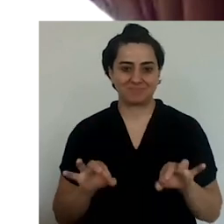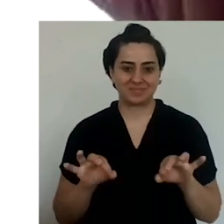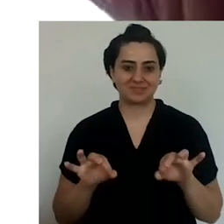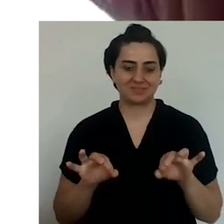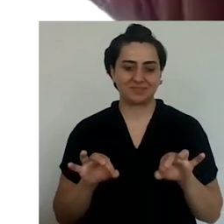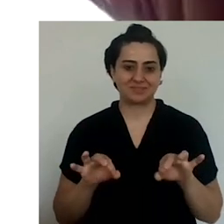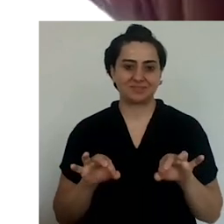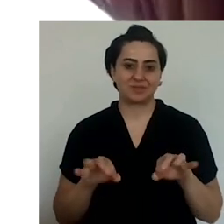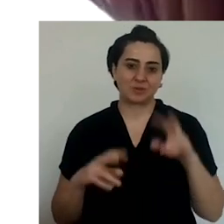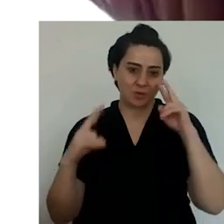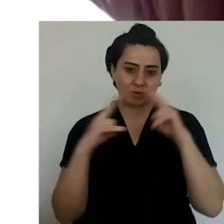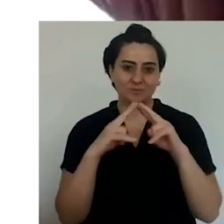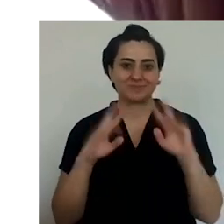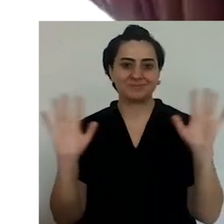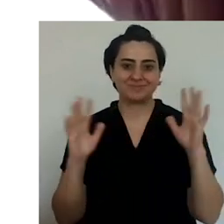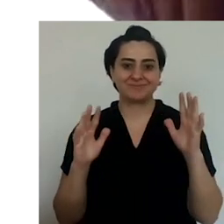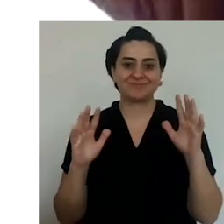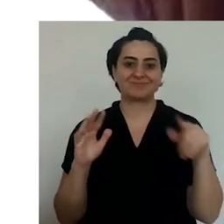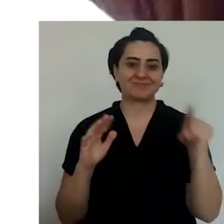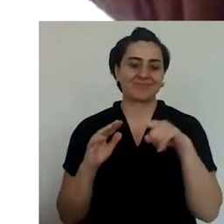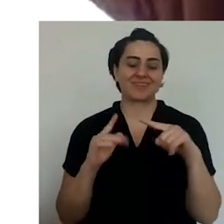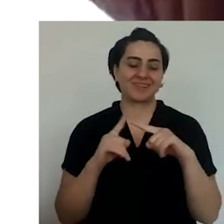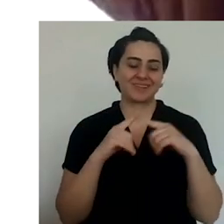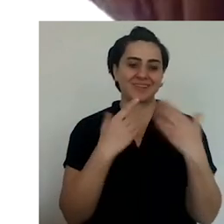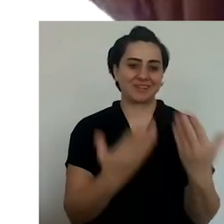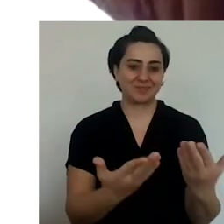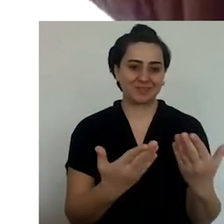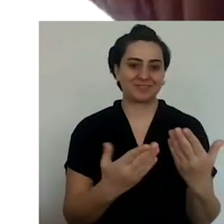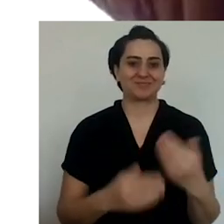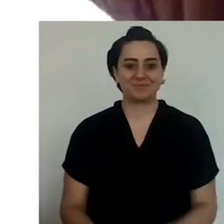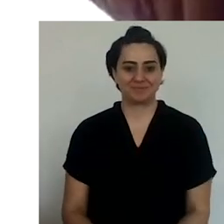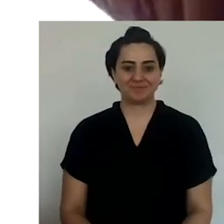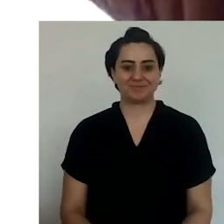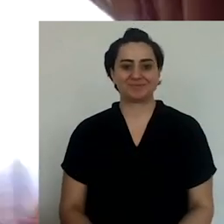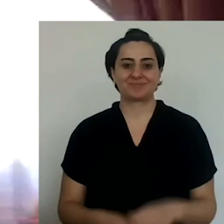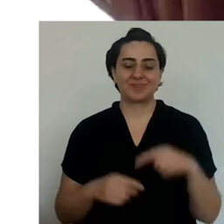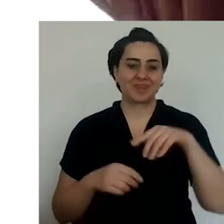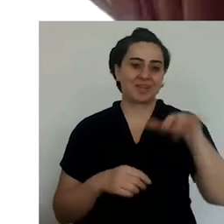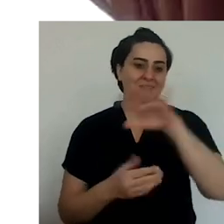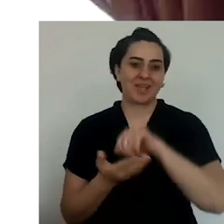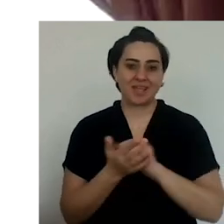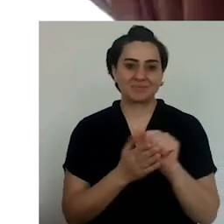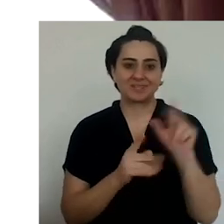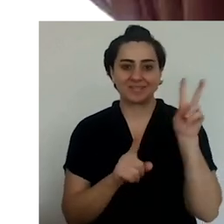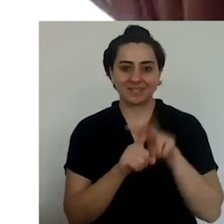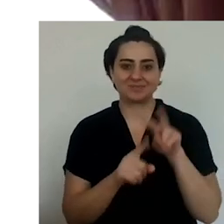to two, we're going to start our next session. So see you there. Yeah. Thank you very much again.